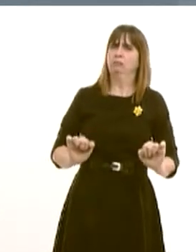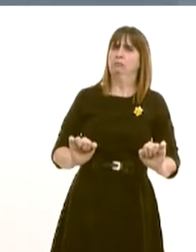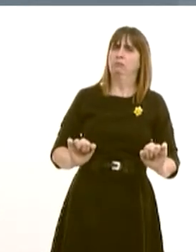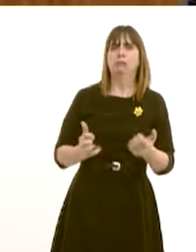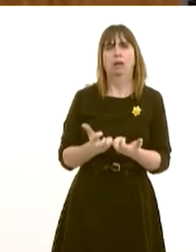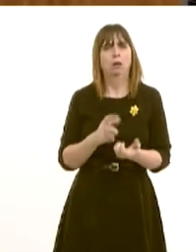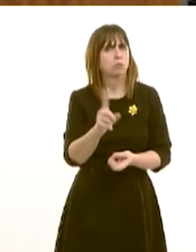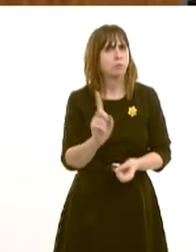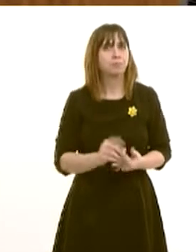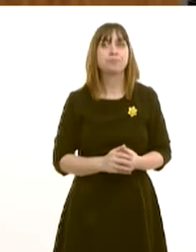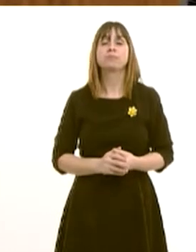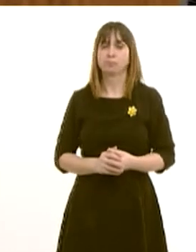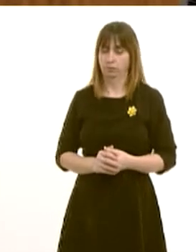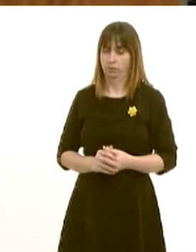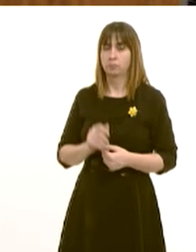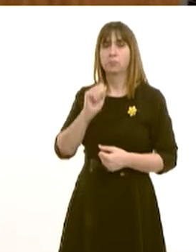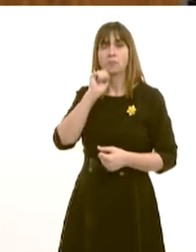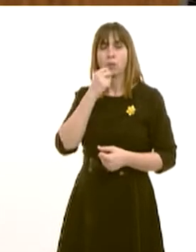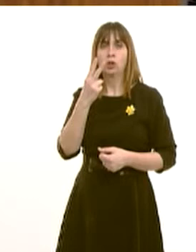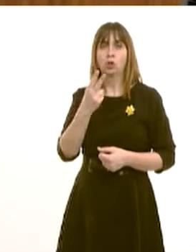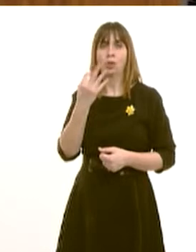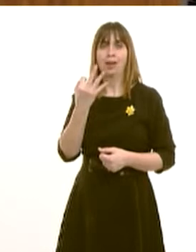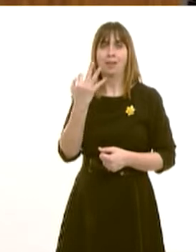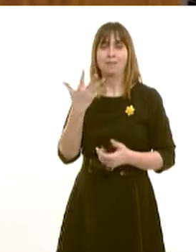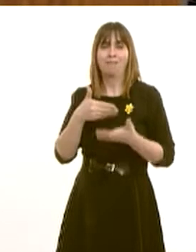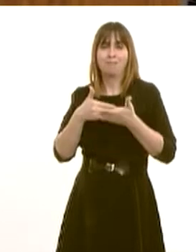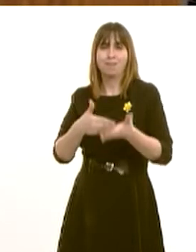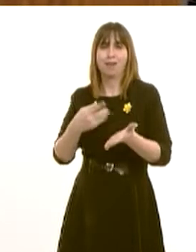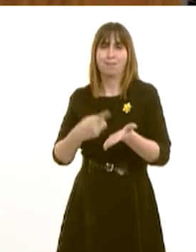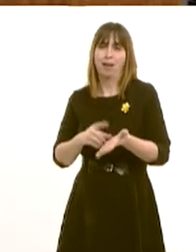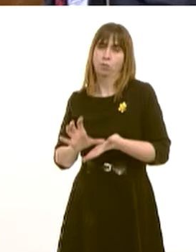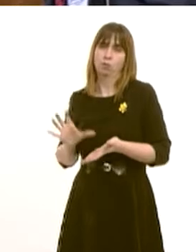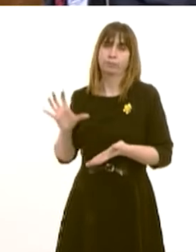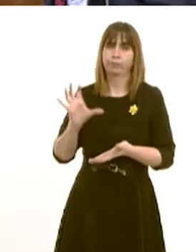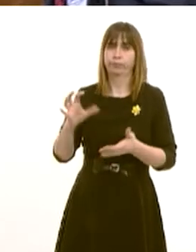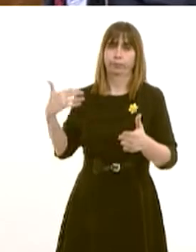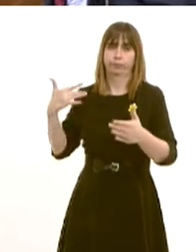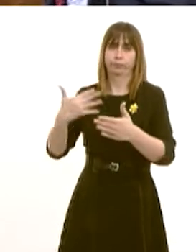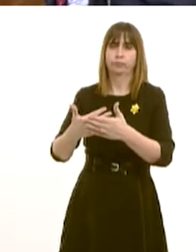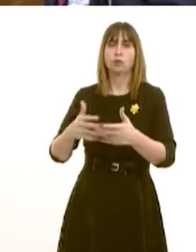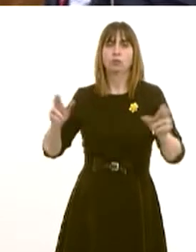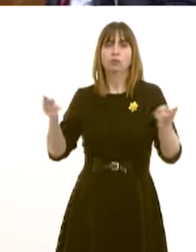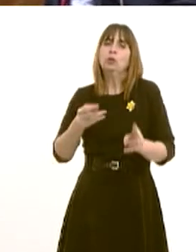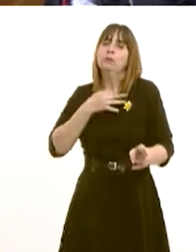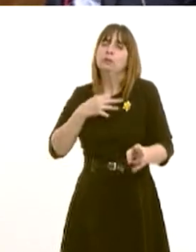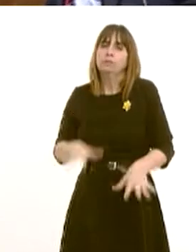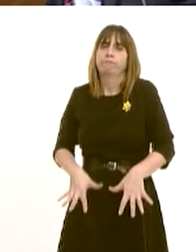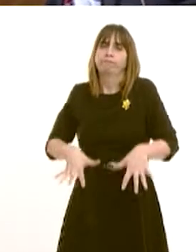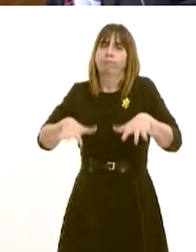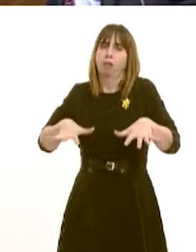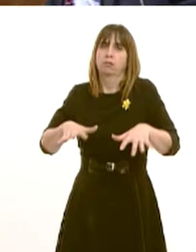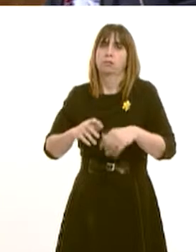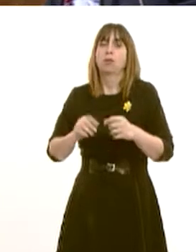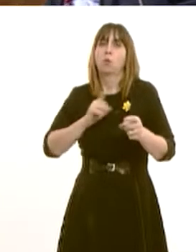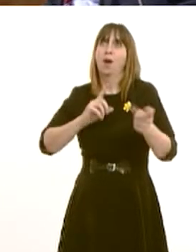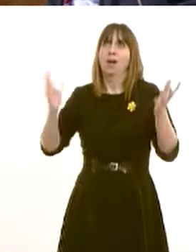lifetime of this government, we will have invested over 285 million pounds across Wales to reduce flood risk and strengthen our resilience to